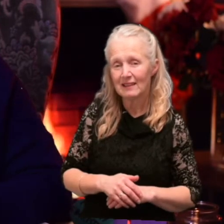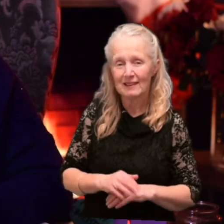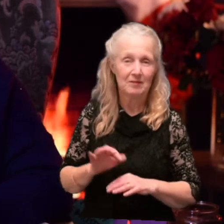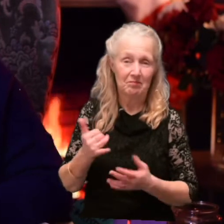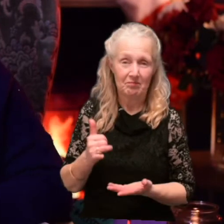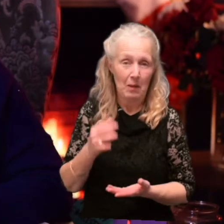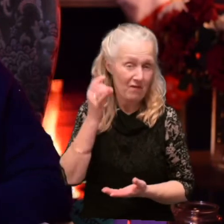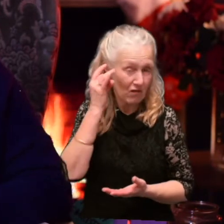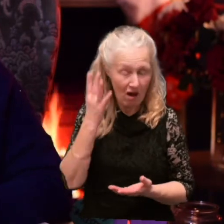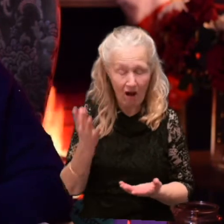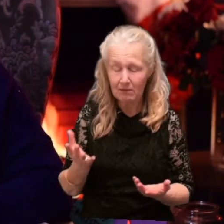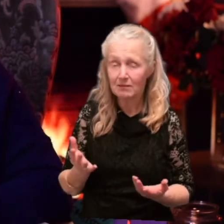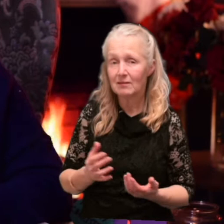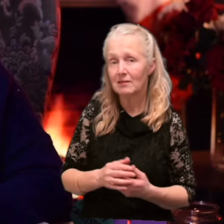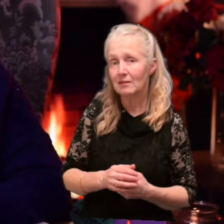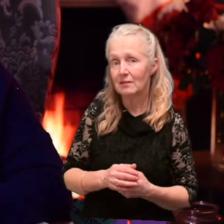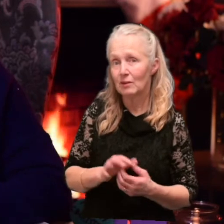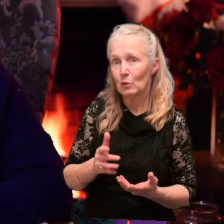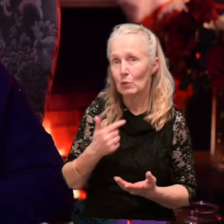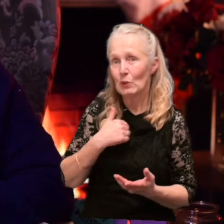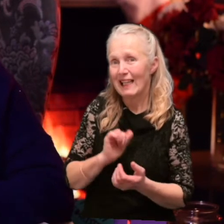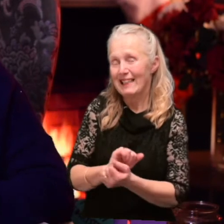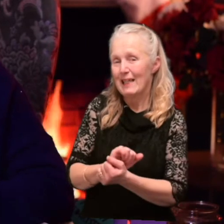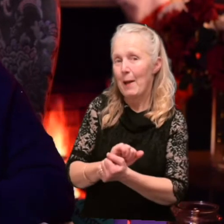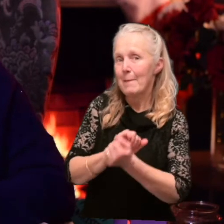forgotten about it, so I borrowed it.